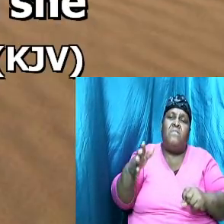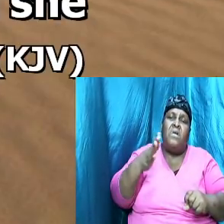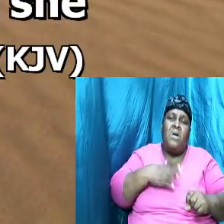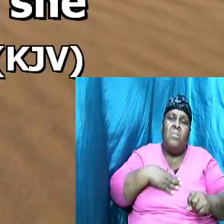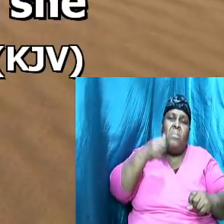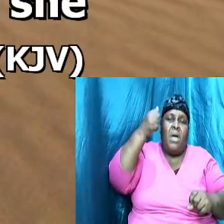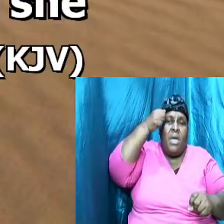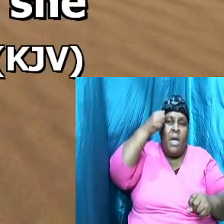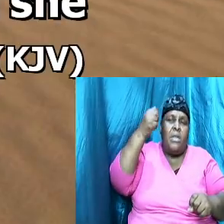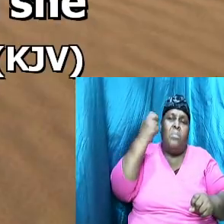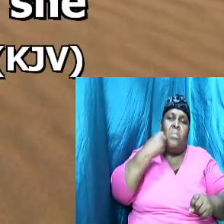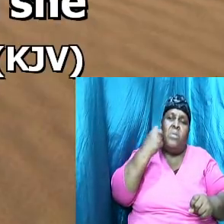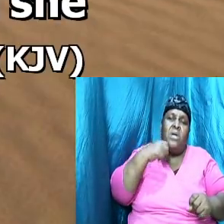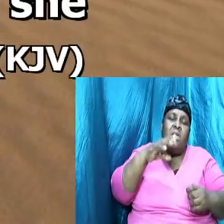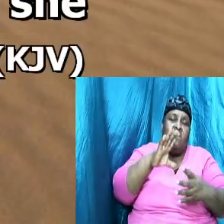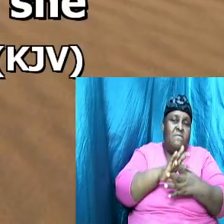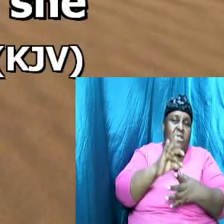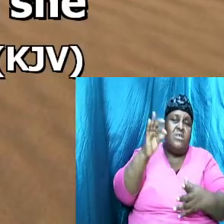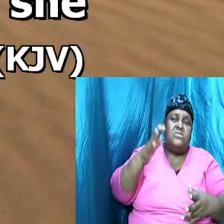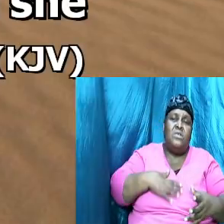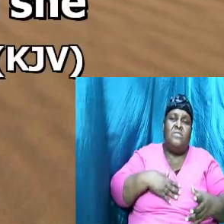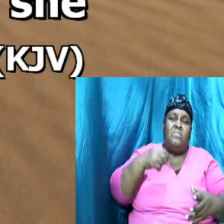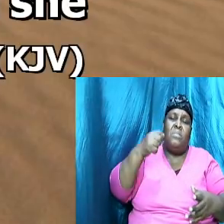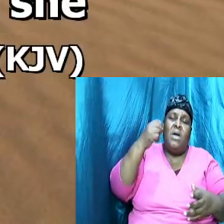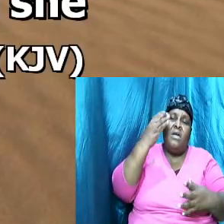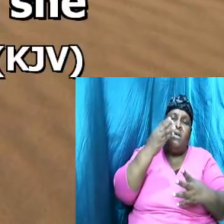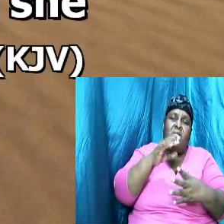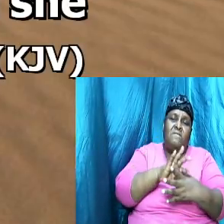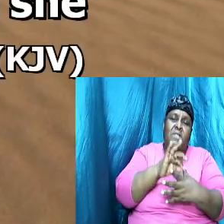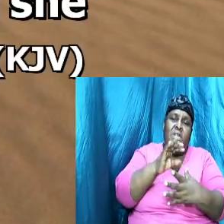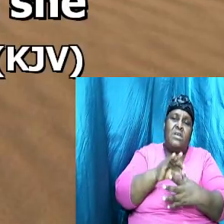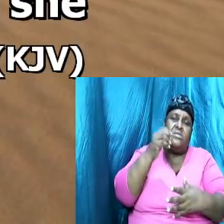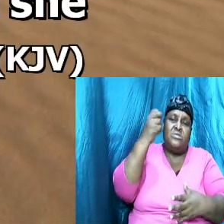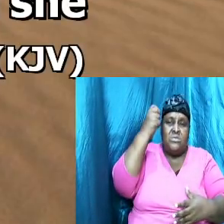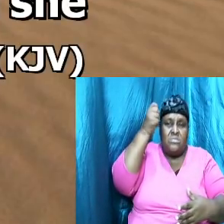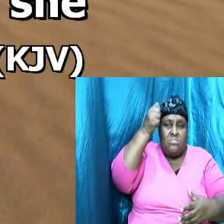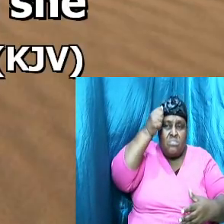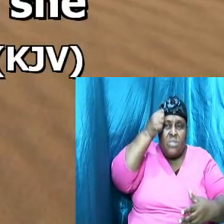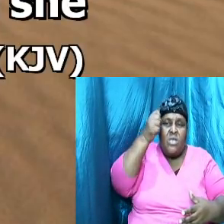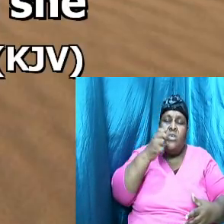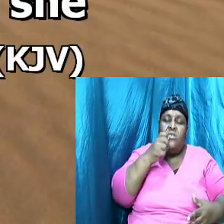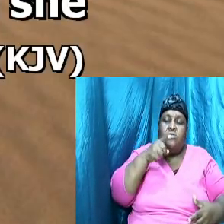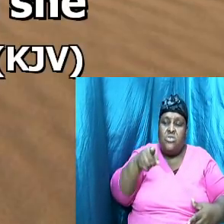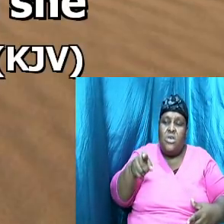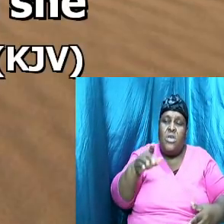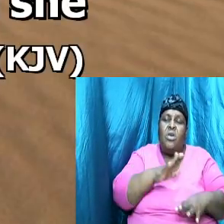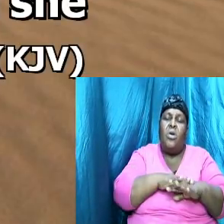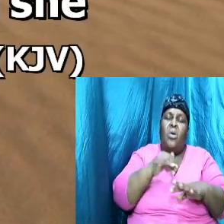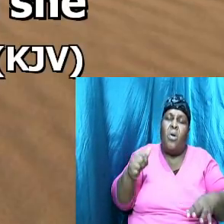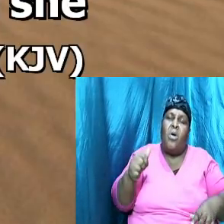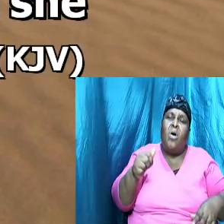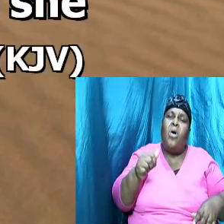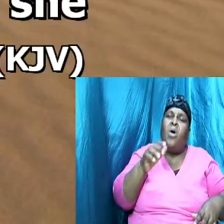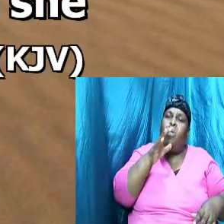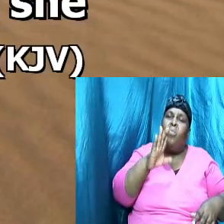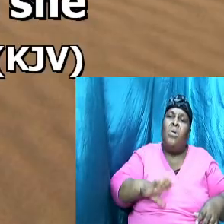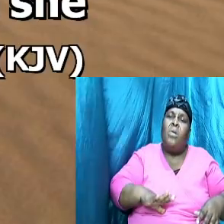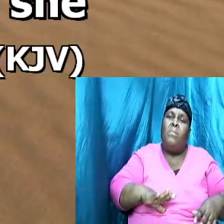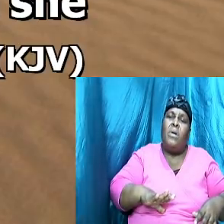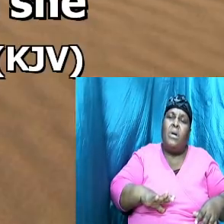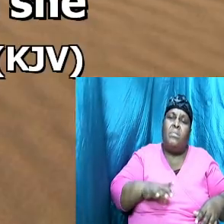flesh she woman because she was taken out of man